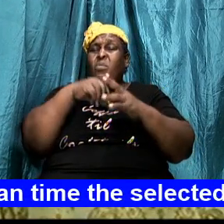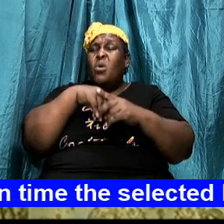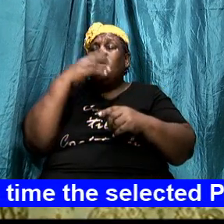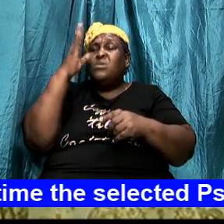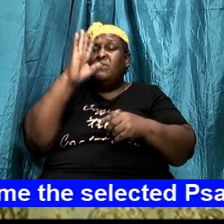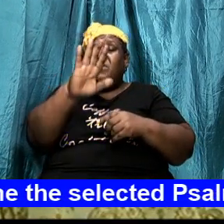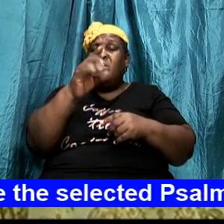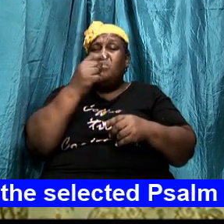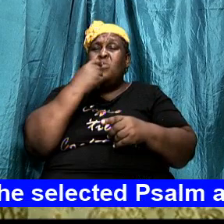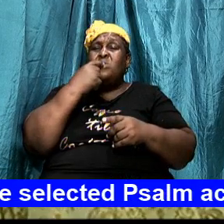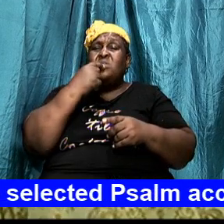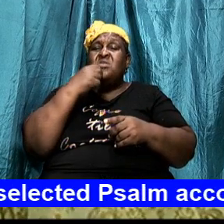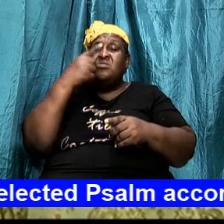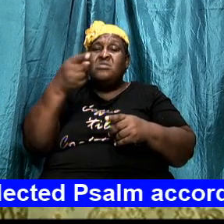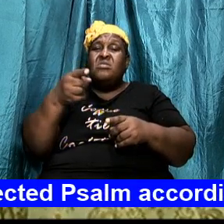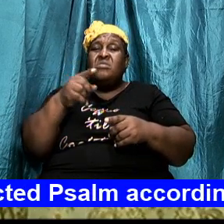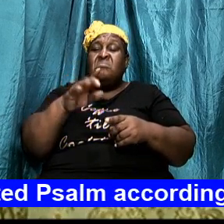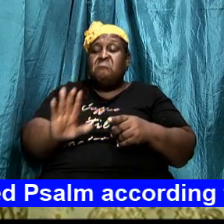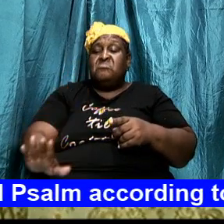child of God then